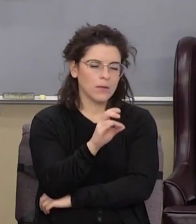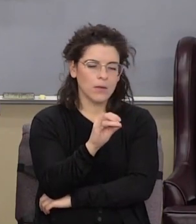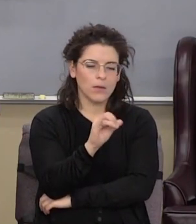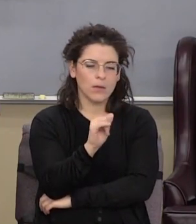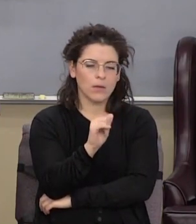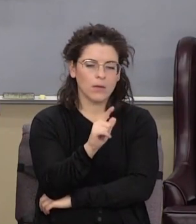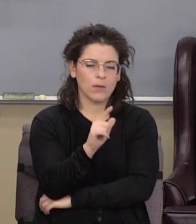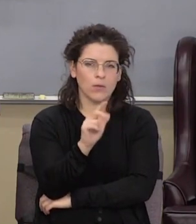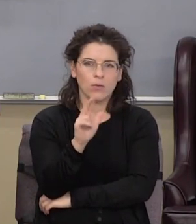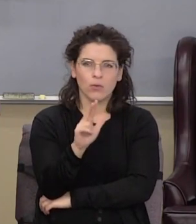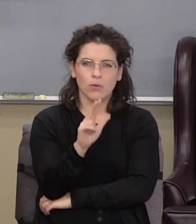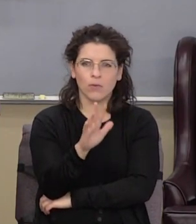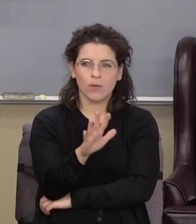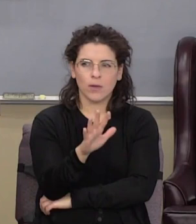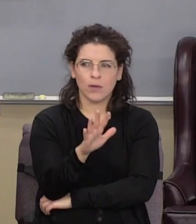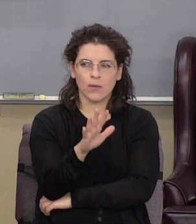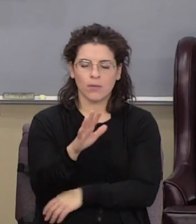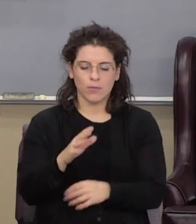thirty five